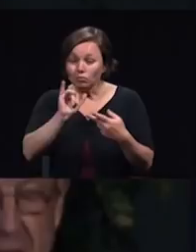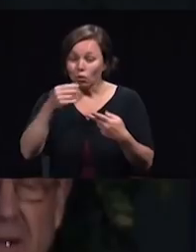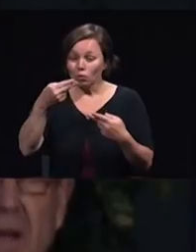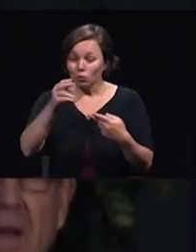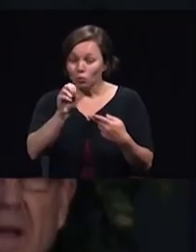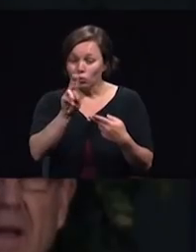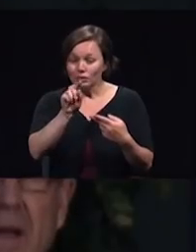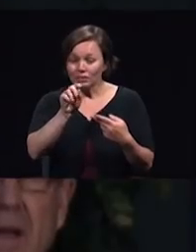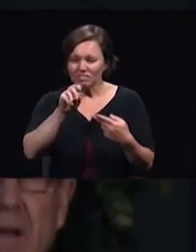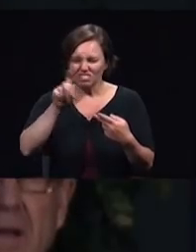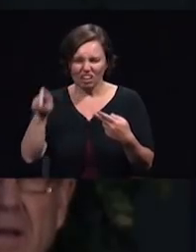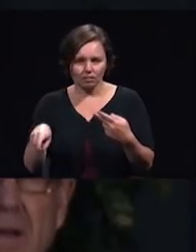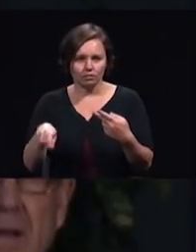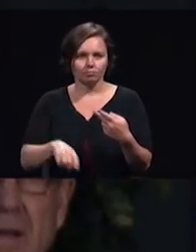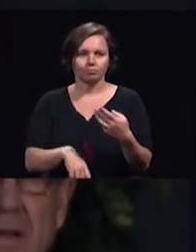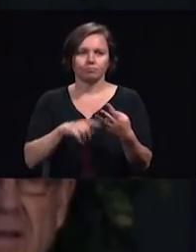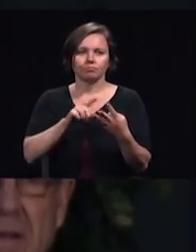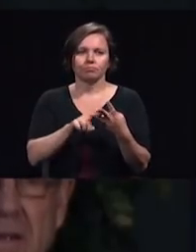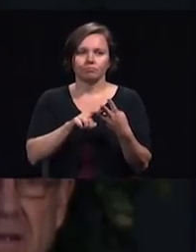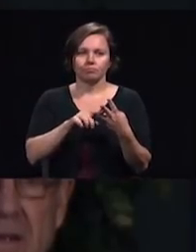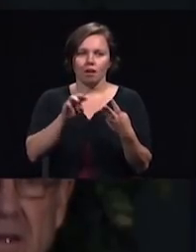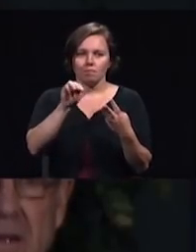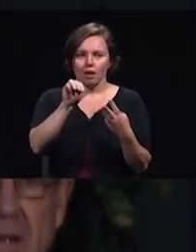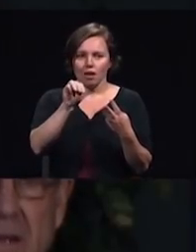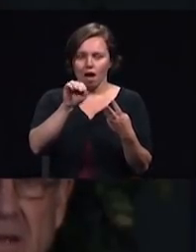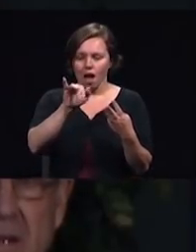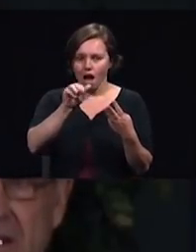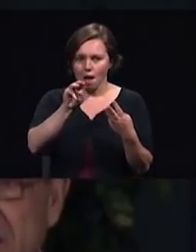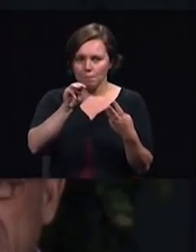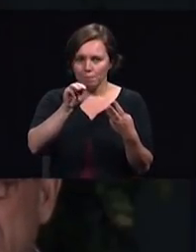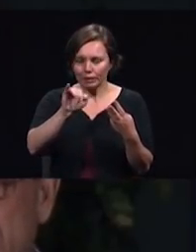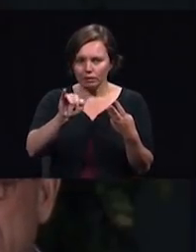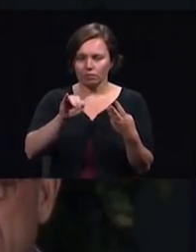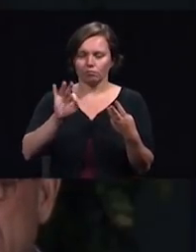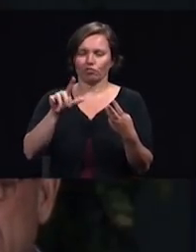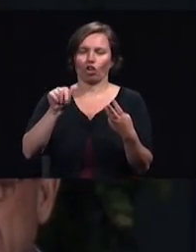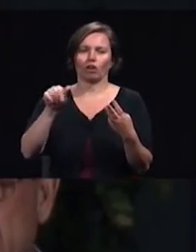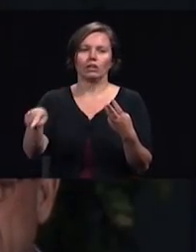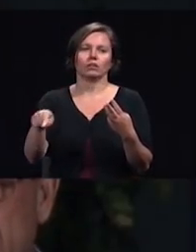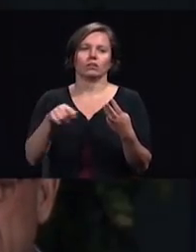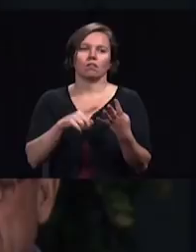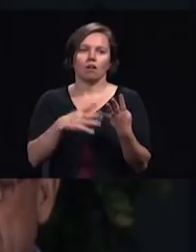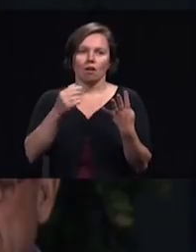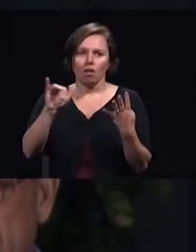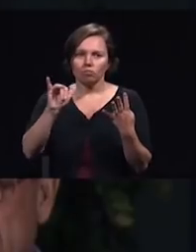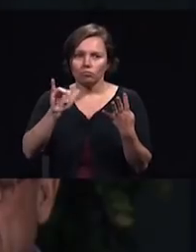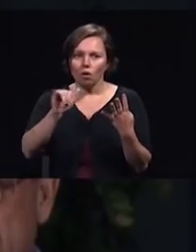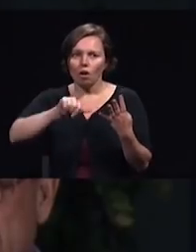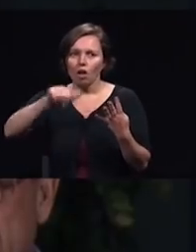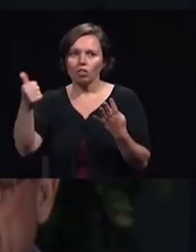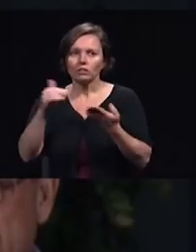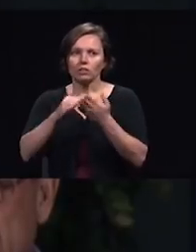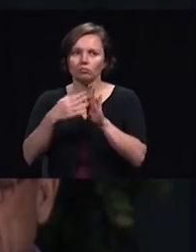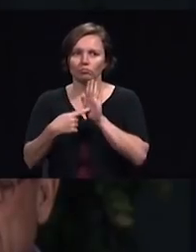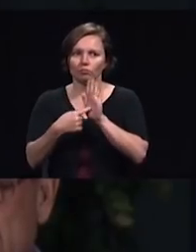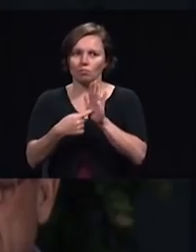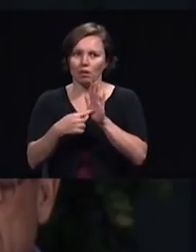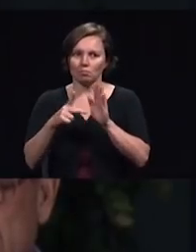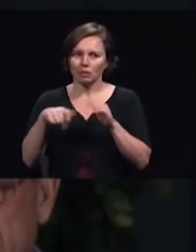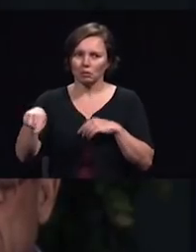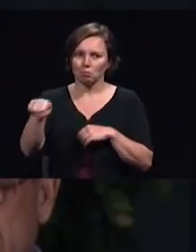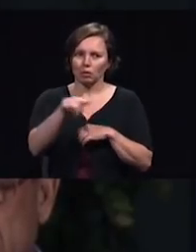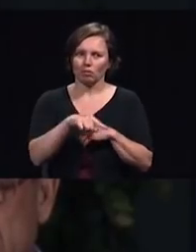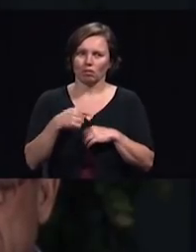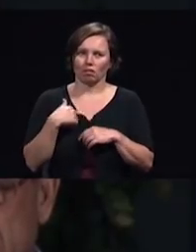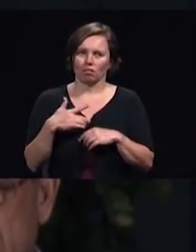and many others. They represent people who have received horrific